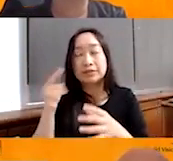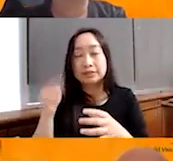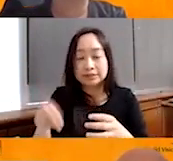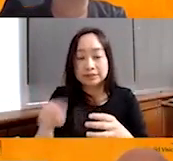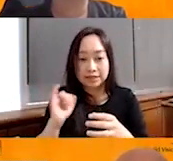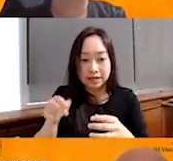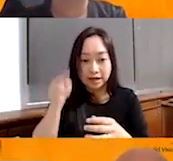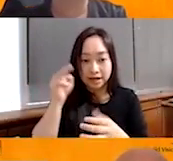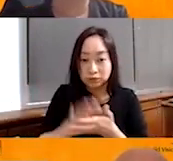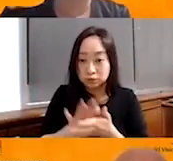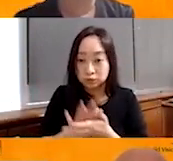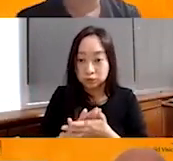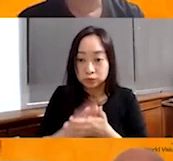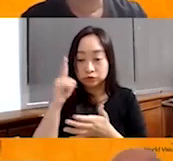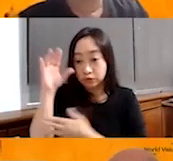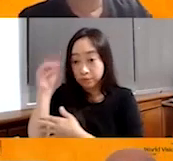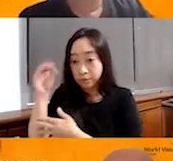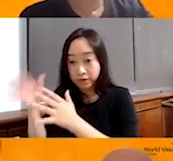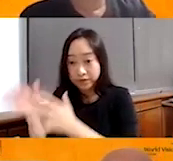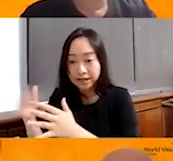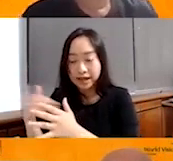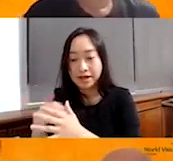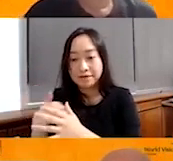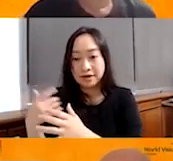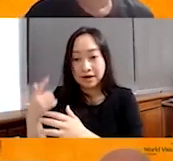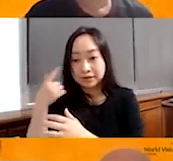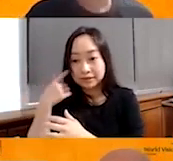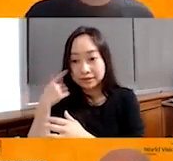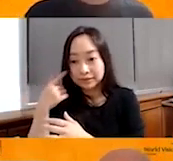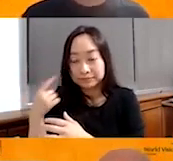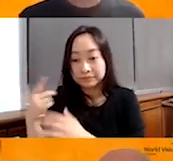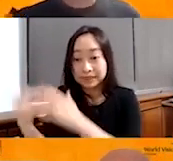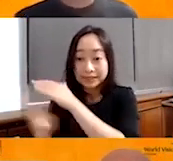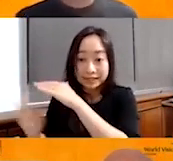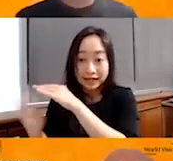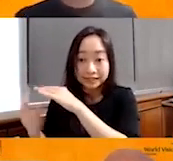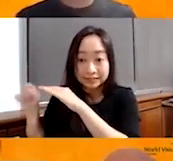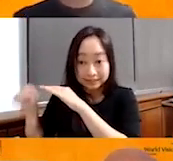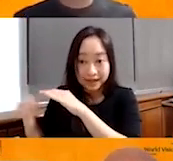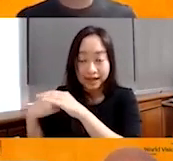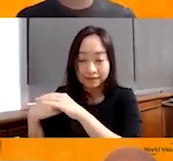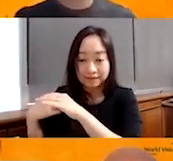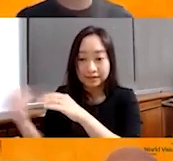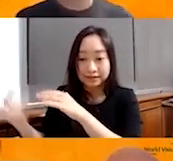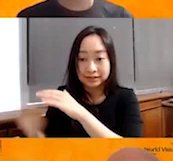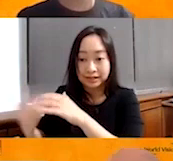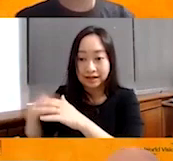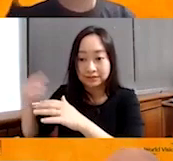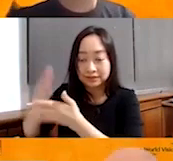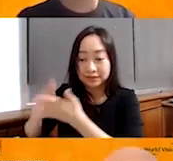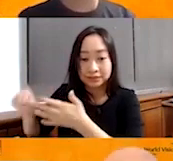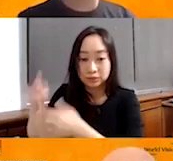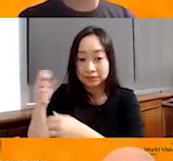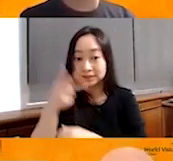for boys have a kindergarten and the kindergarten also have some needs. As you can